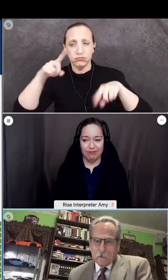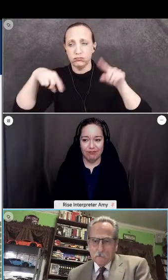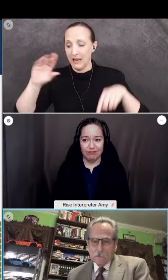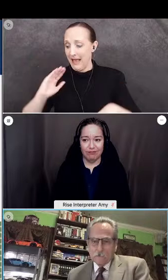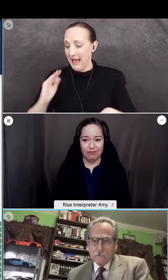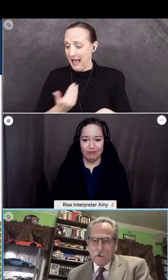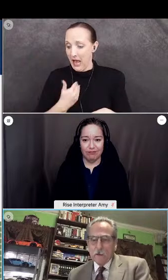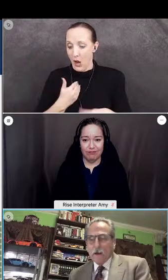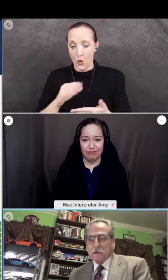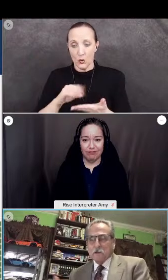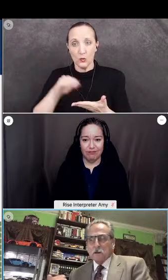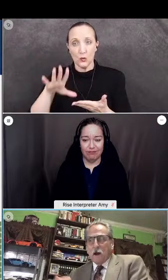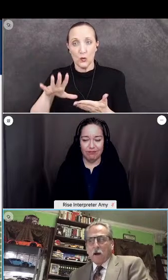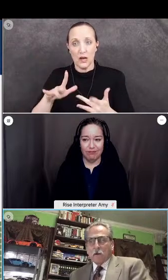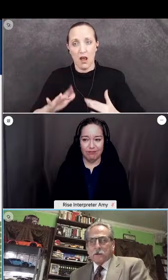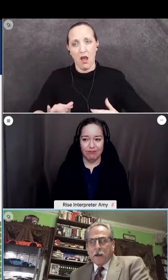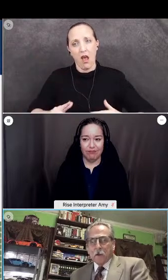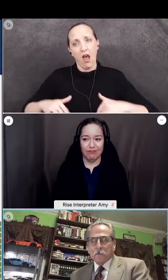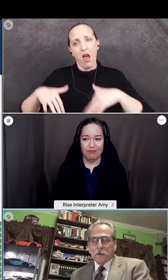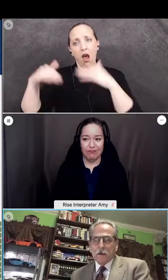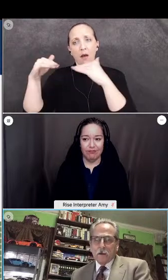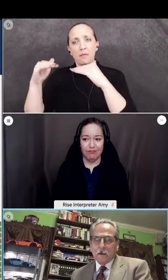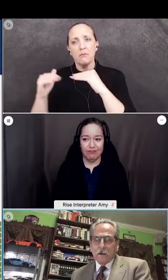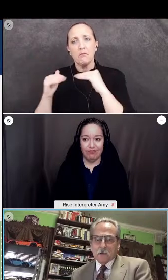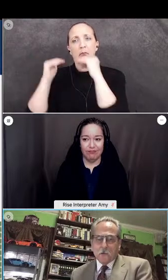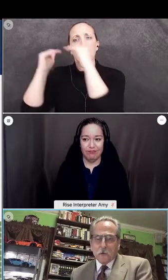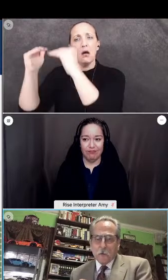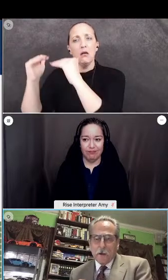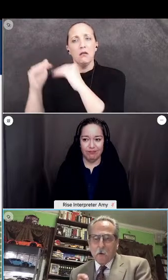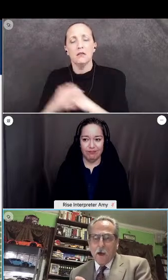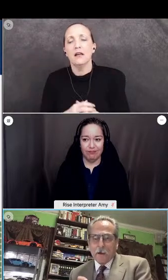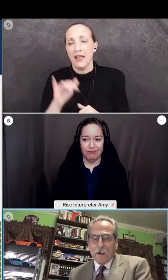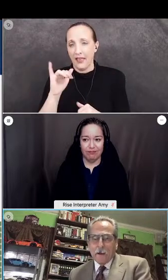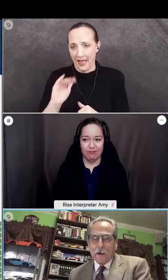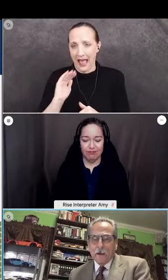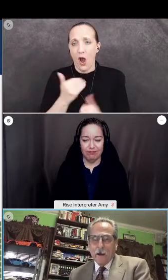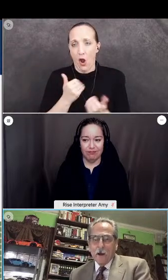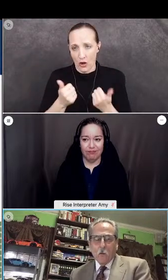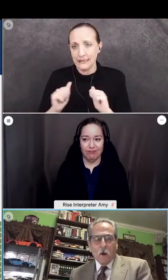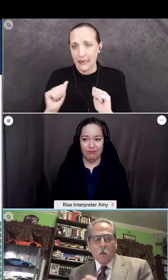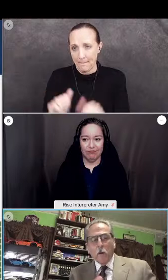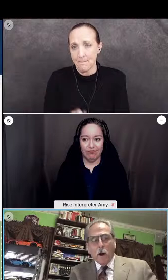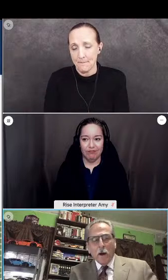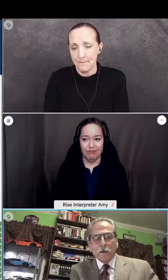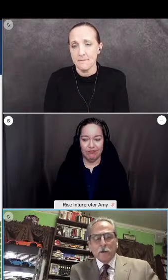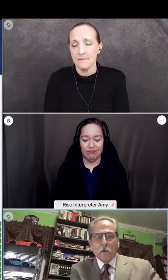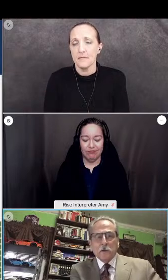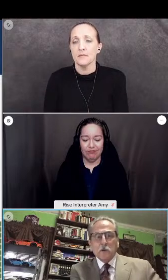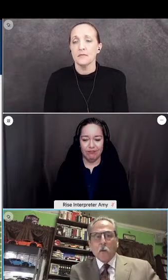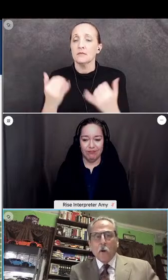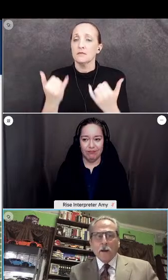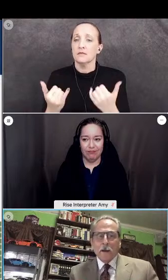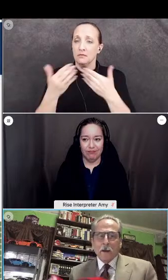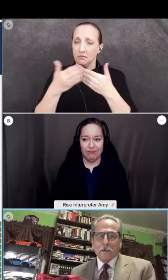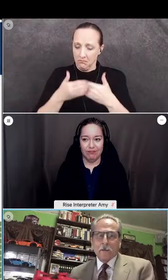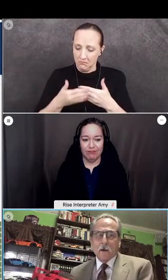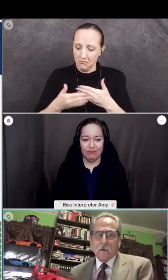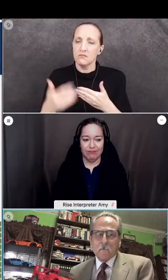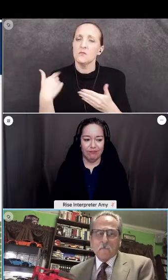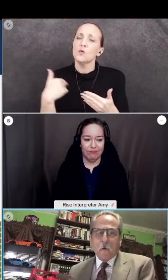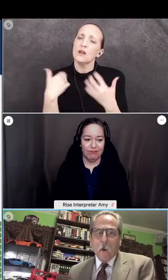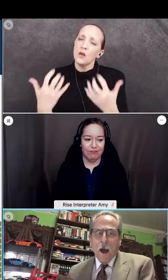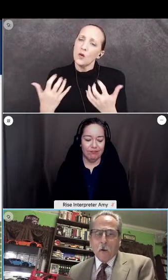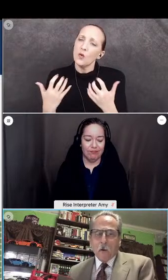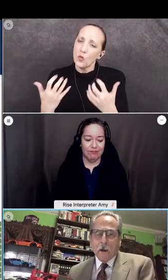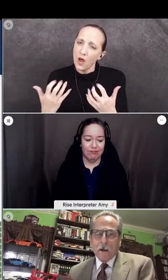another level. And that's our attempt. And so from here on in, what we want to do is we want to get